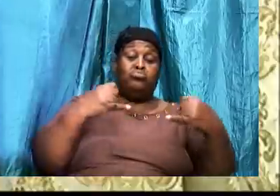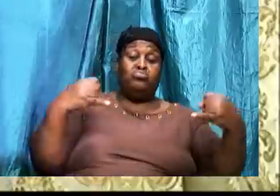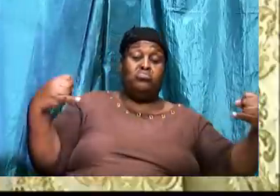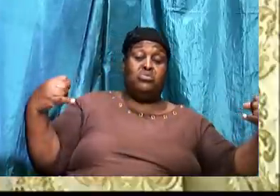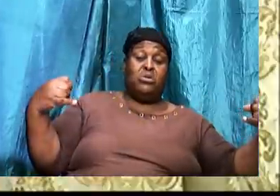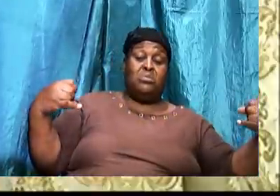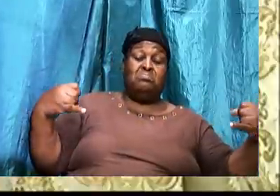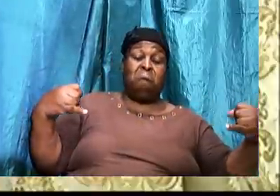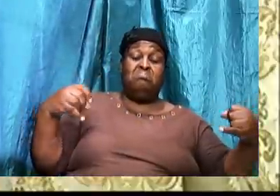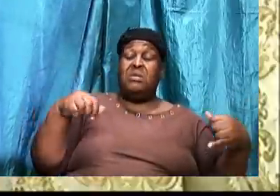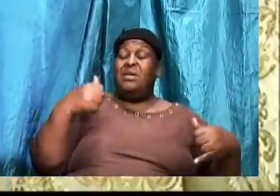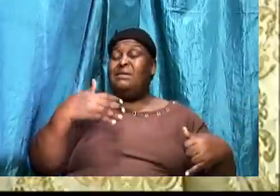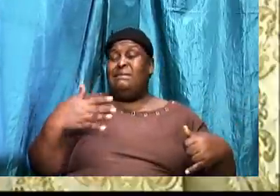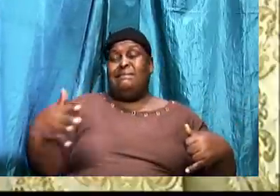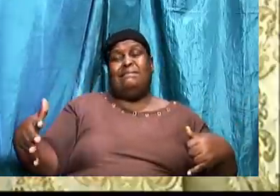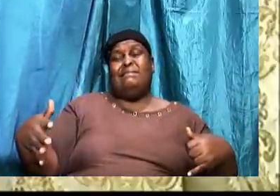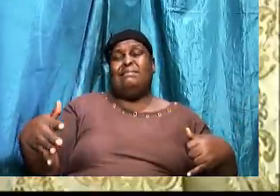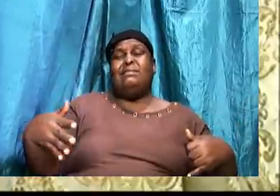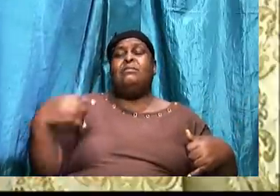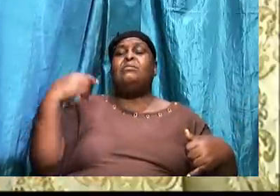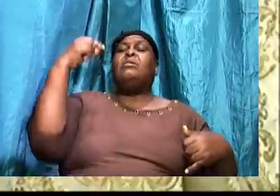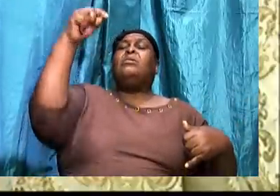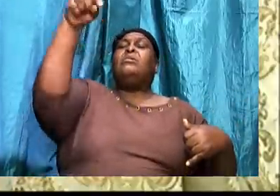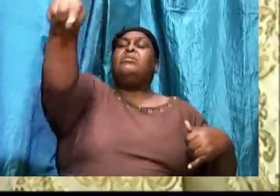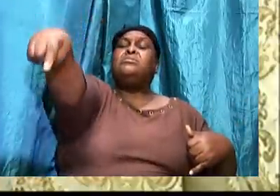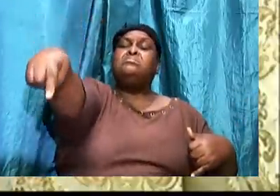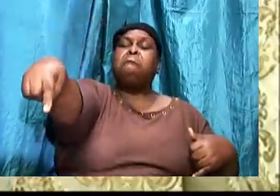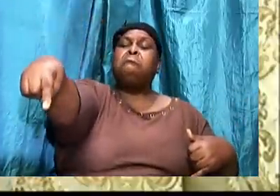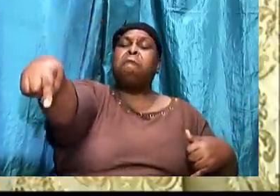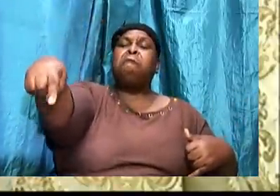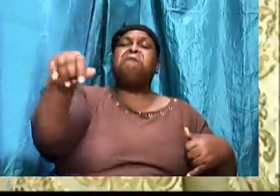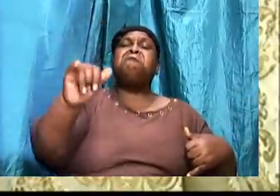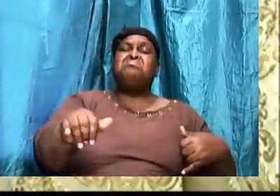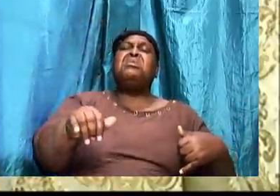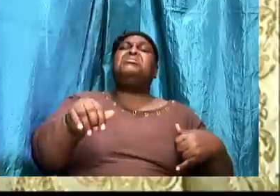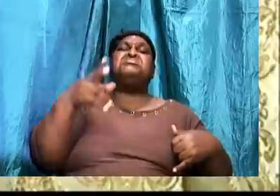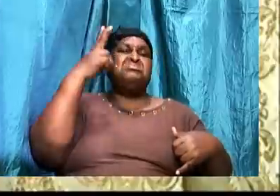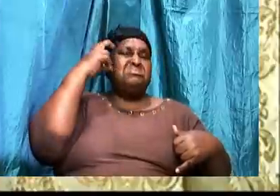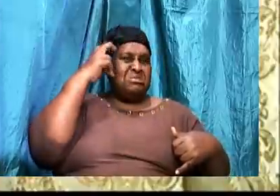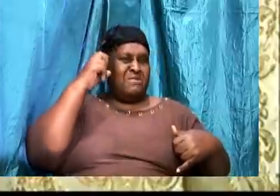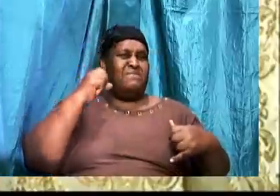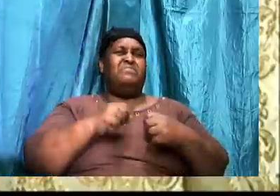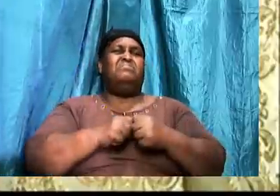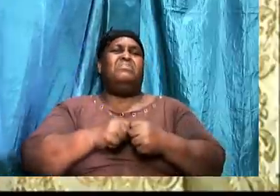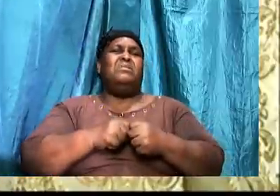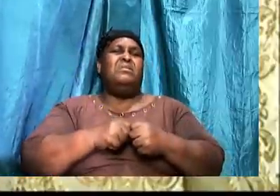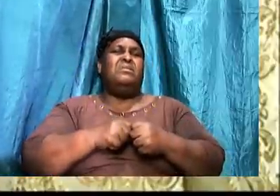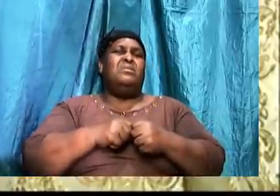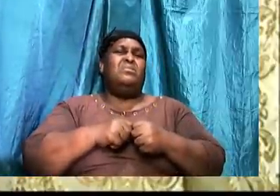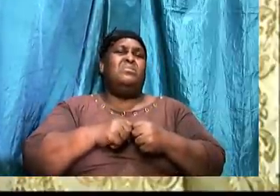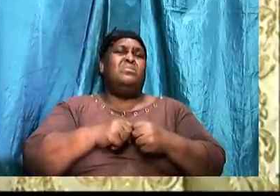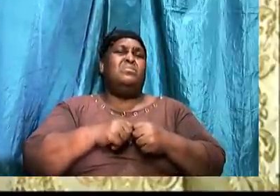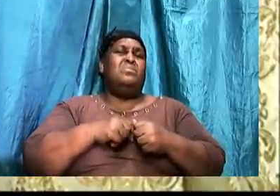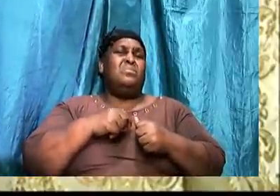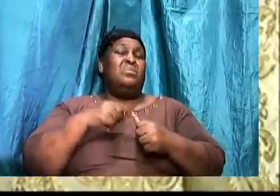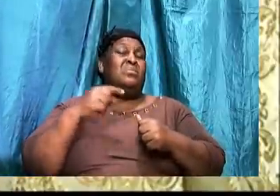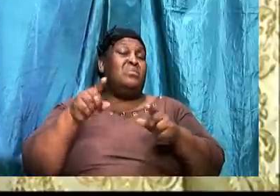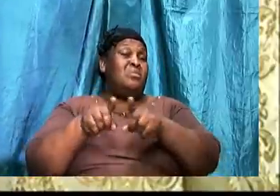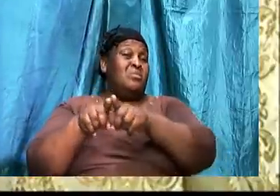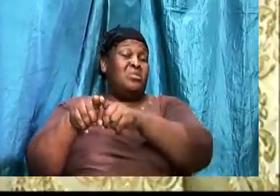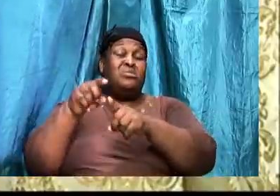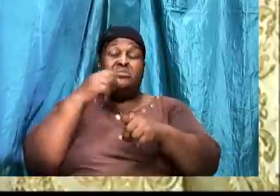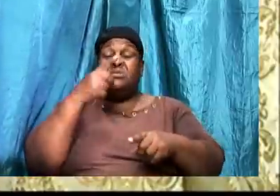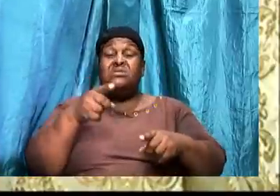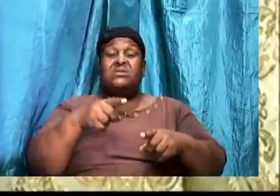recognize that that is the enemy. We also said that we should keep on the helmet of salvation. And the helmet of